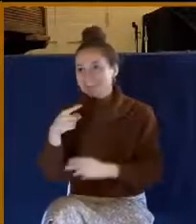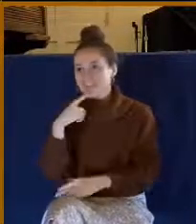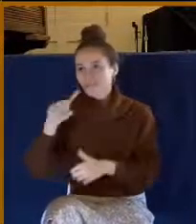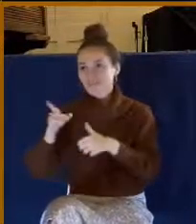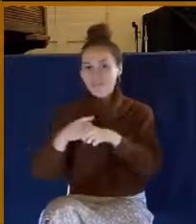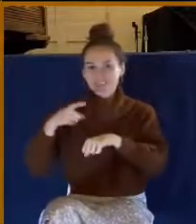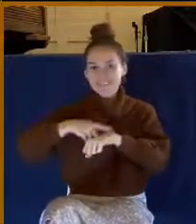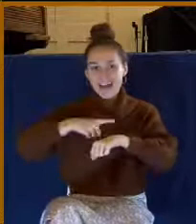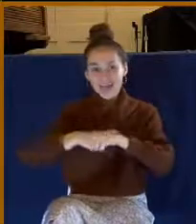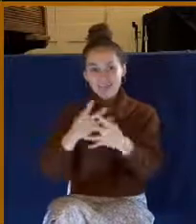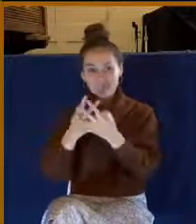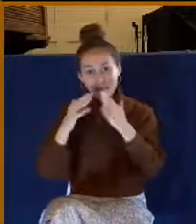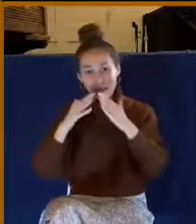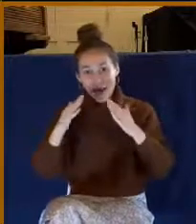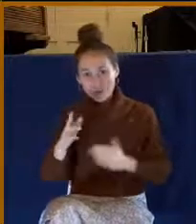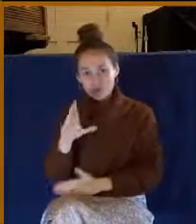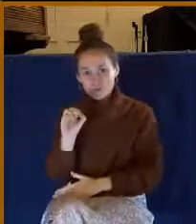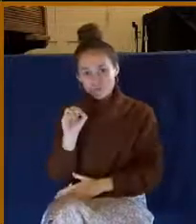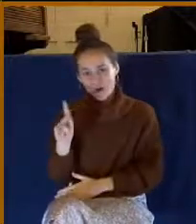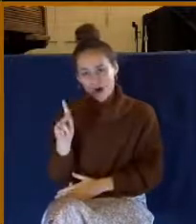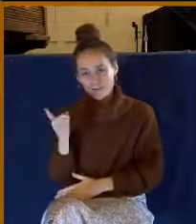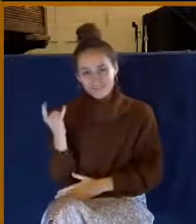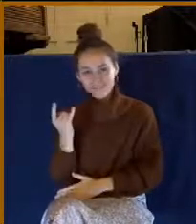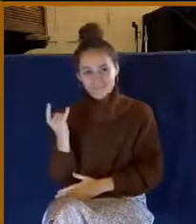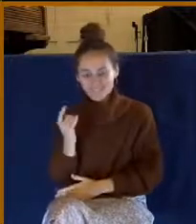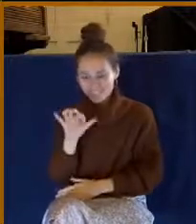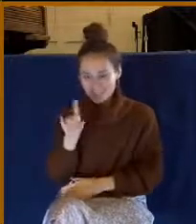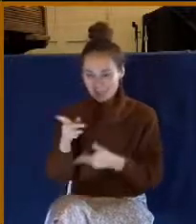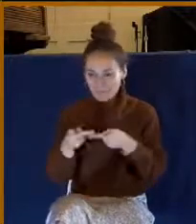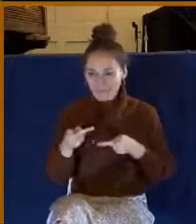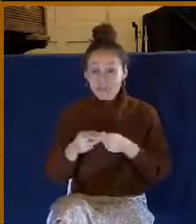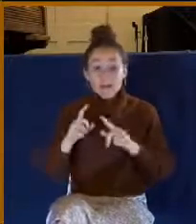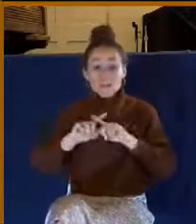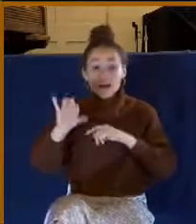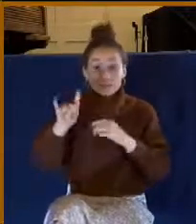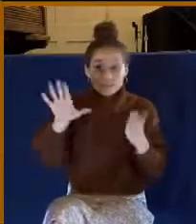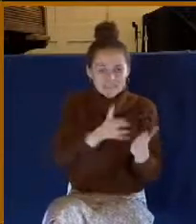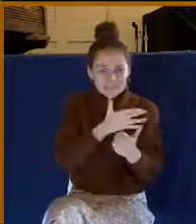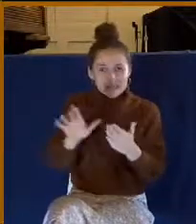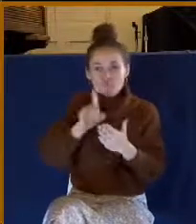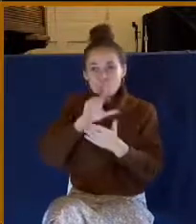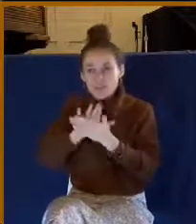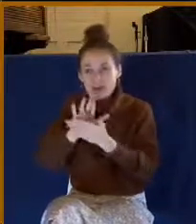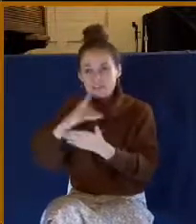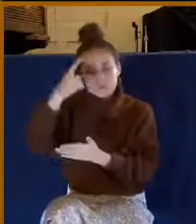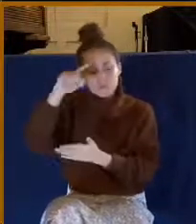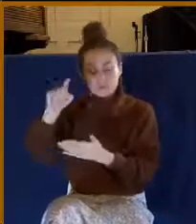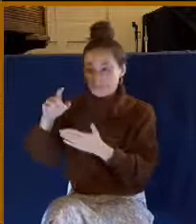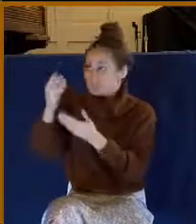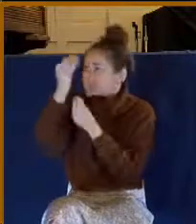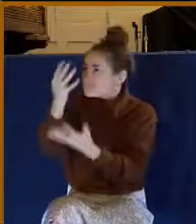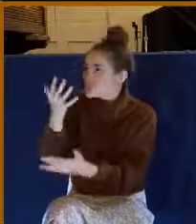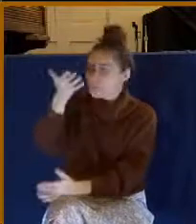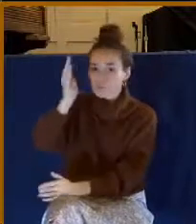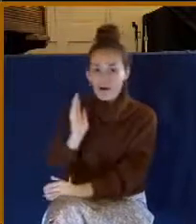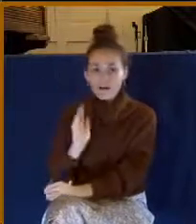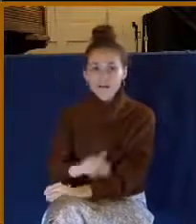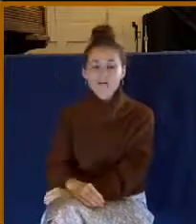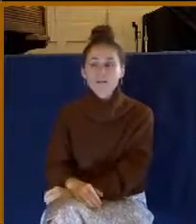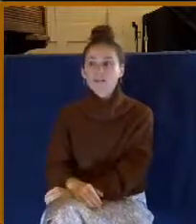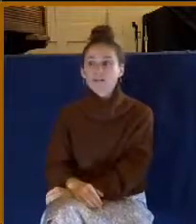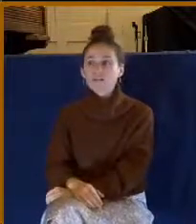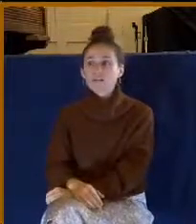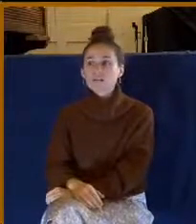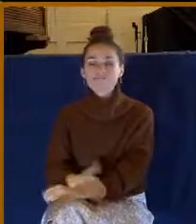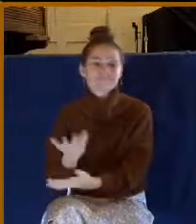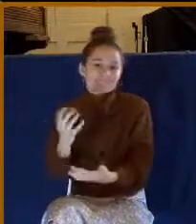at Philippi in that prison cell. They were singing praises to God. God, I'm not sure what they sang, but it was probably